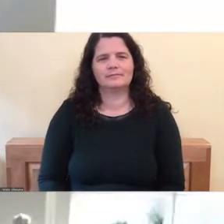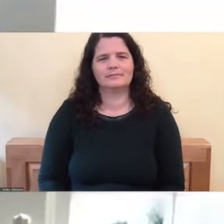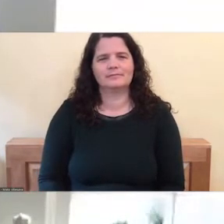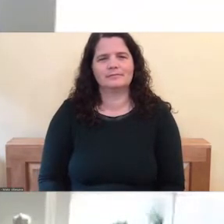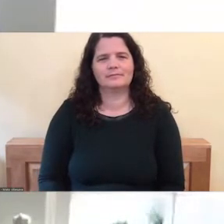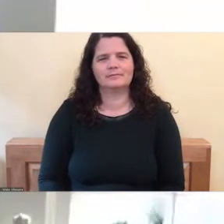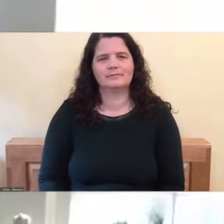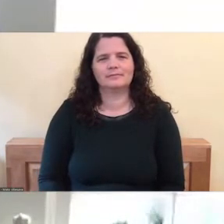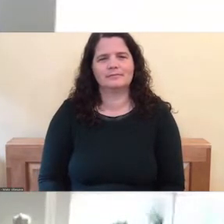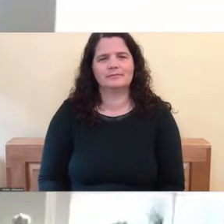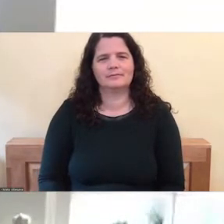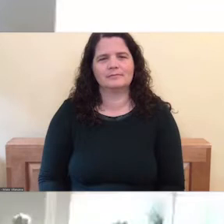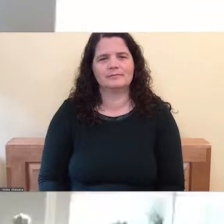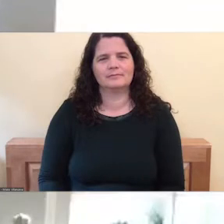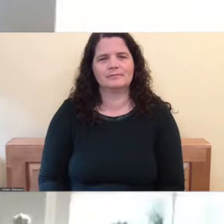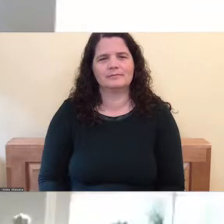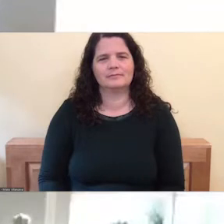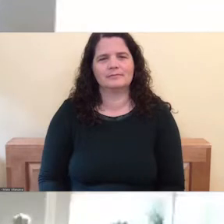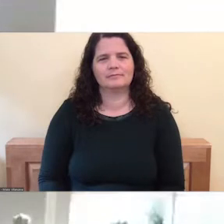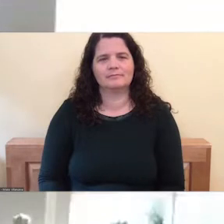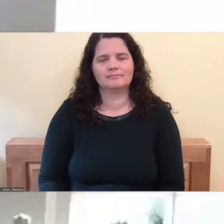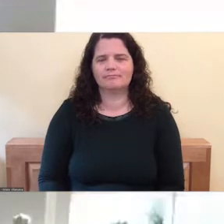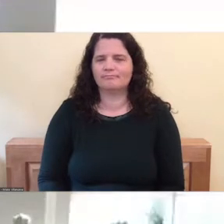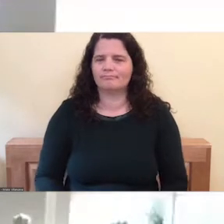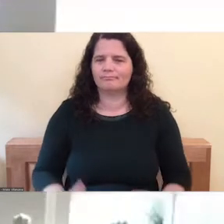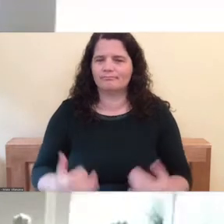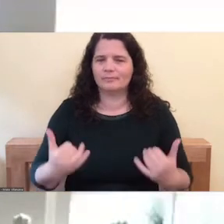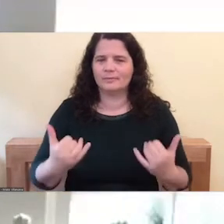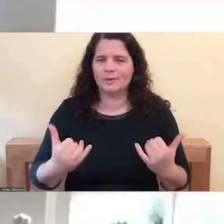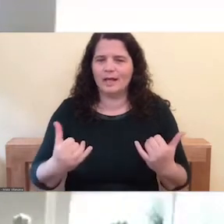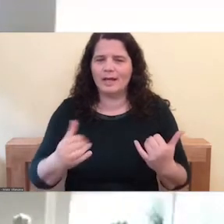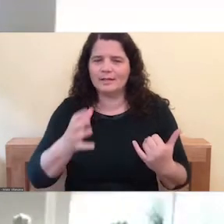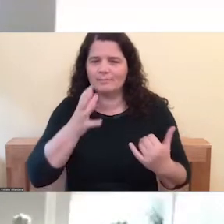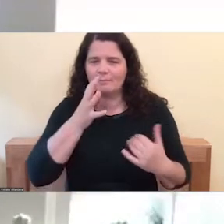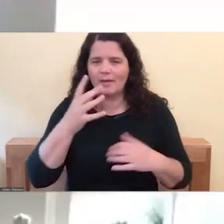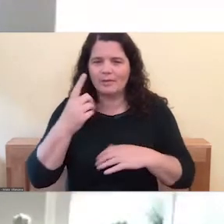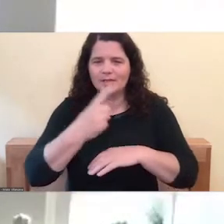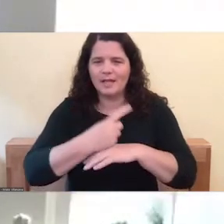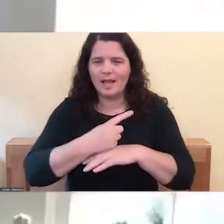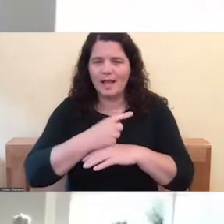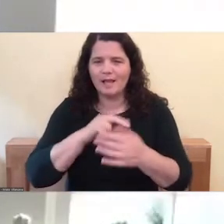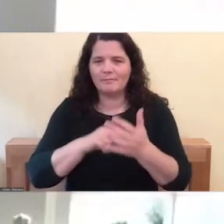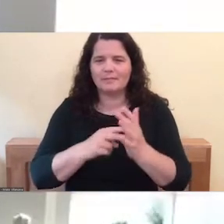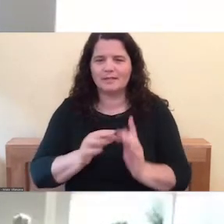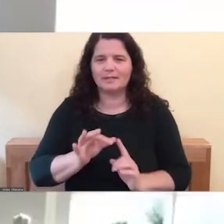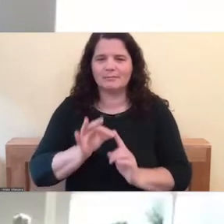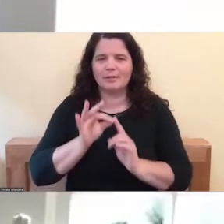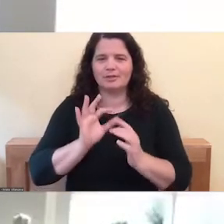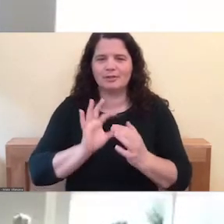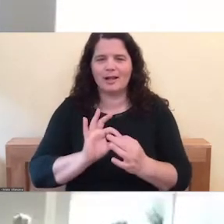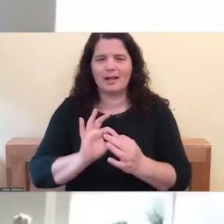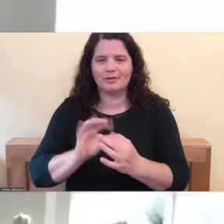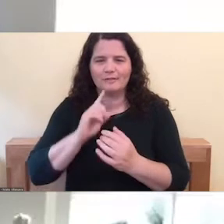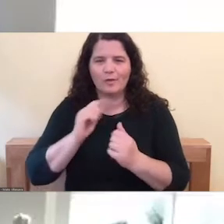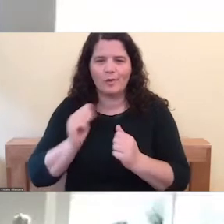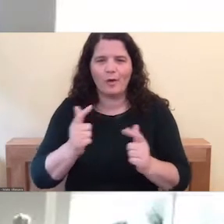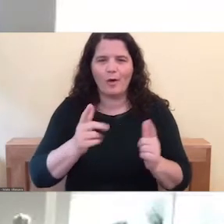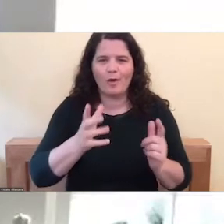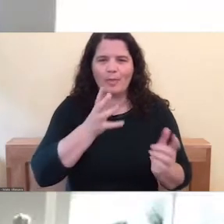And because it's Mother's Day, connecting with all of the mothers that made this life possible.